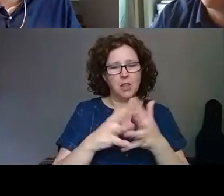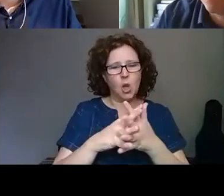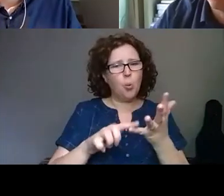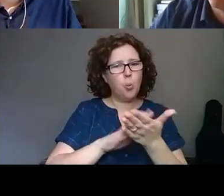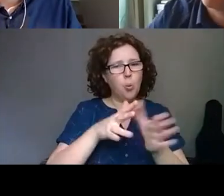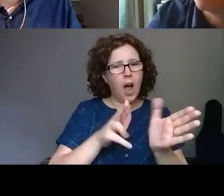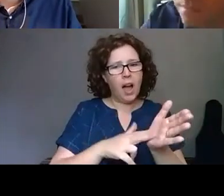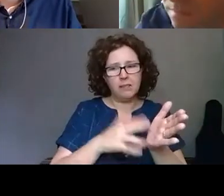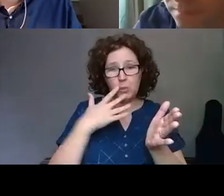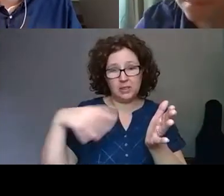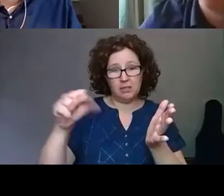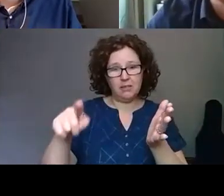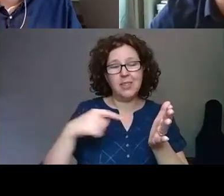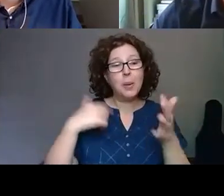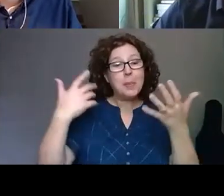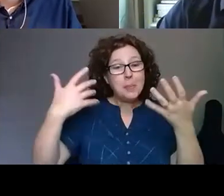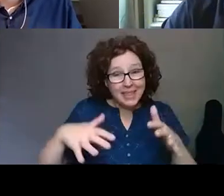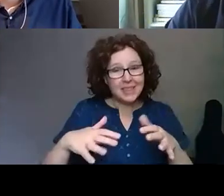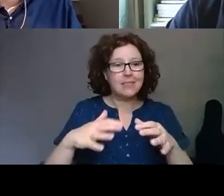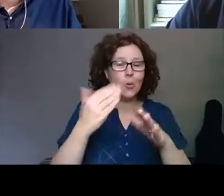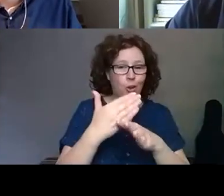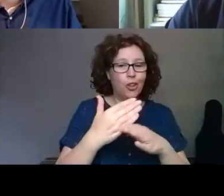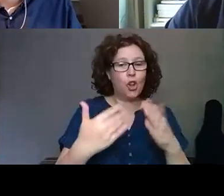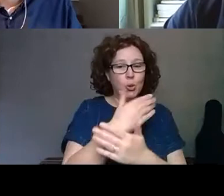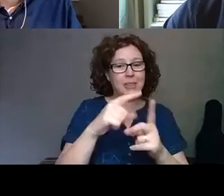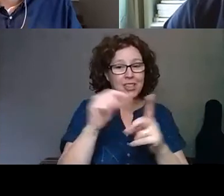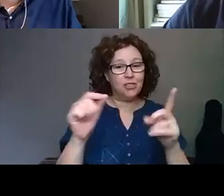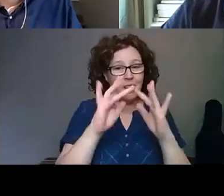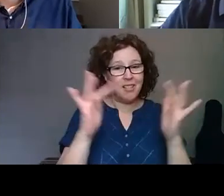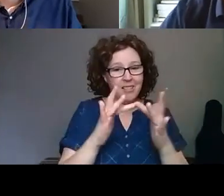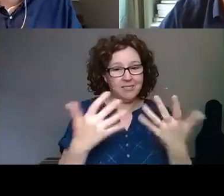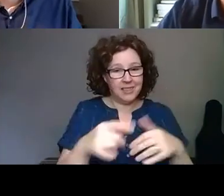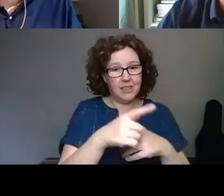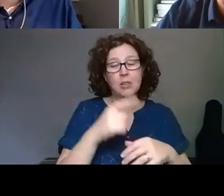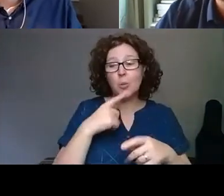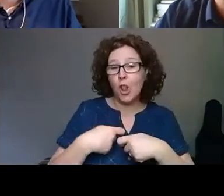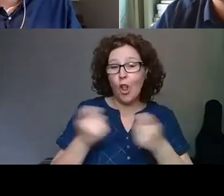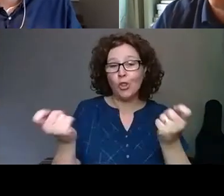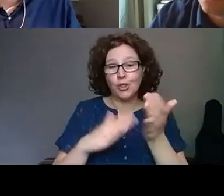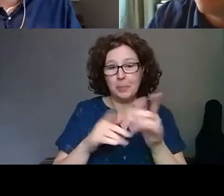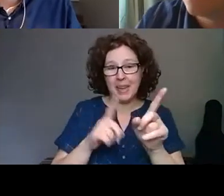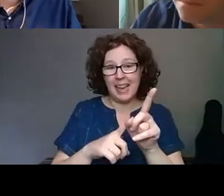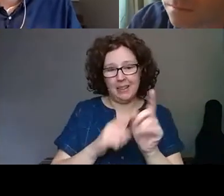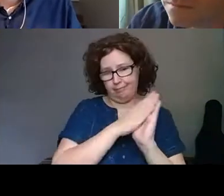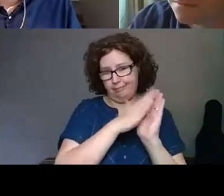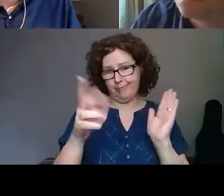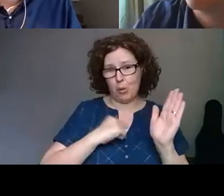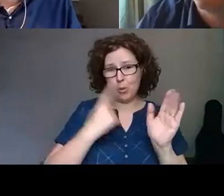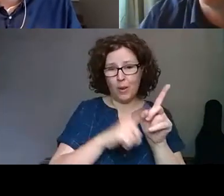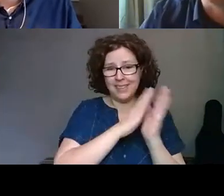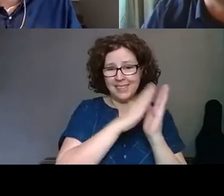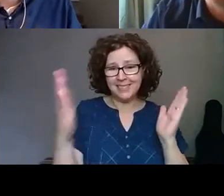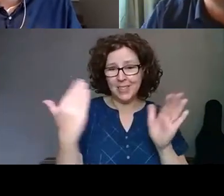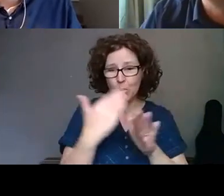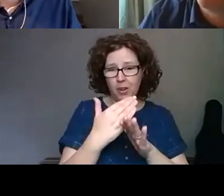and managed to launch it in May, when most almost any other museums or gallery space were still closed.